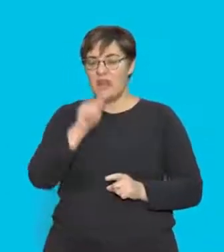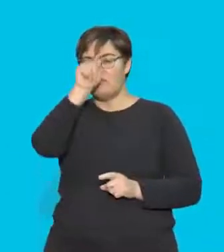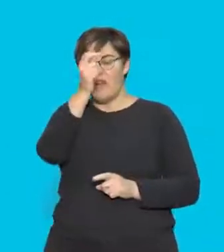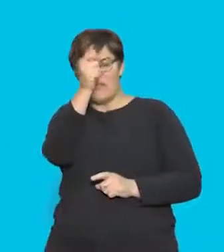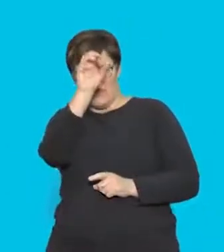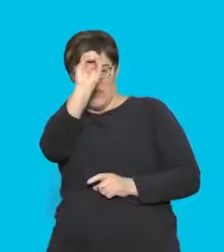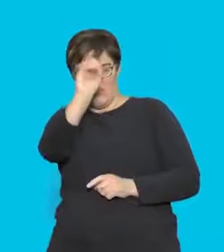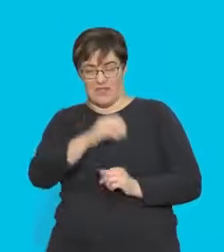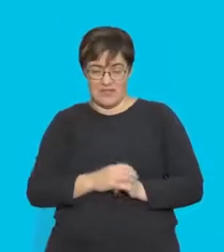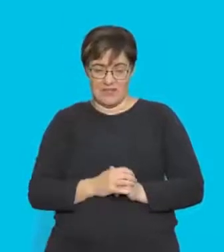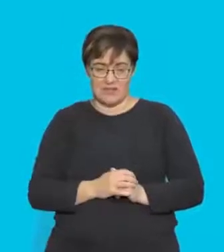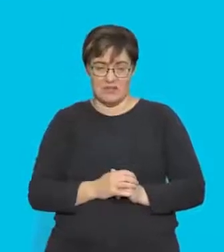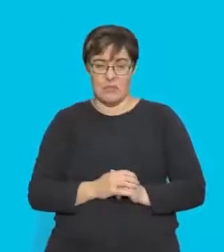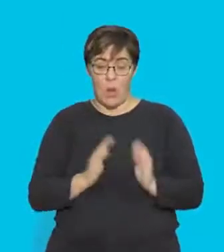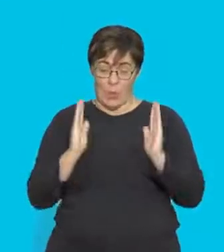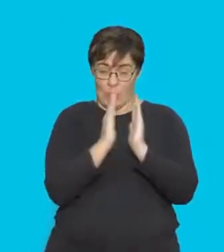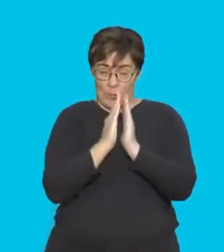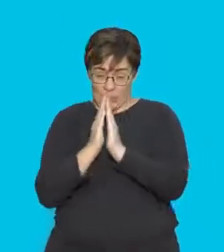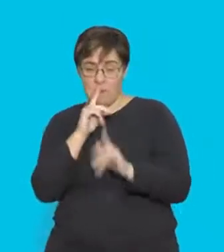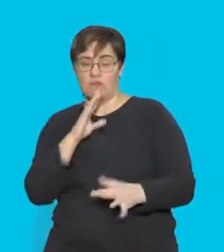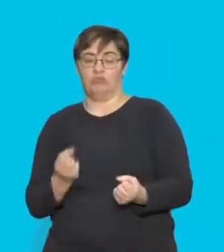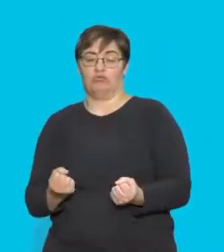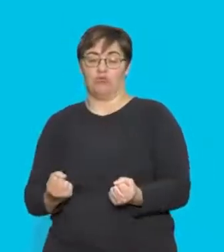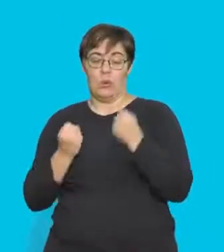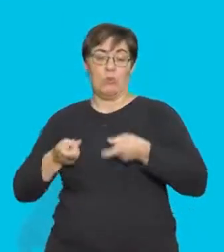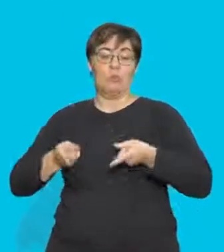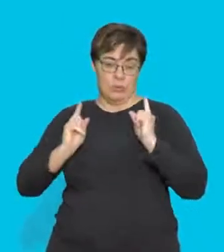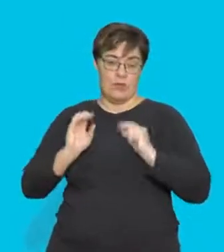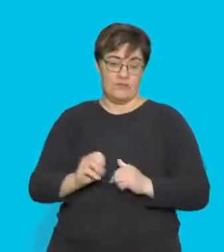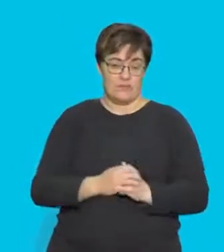would be weak. But close together, they'd be strong.